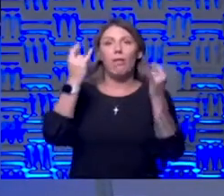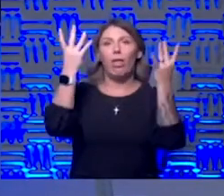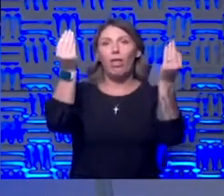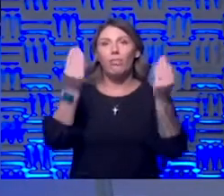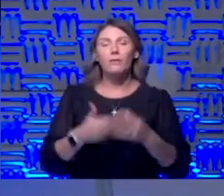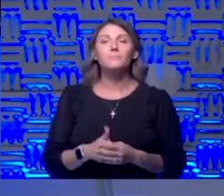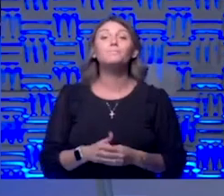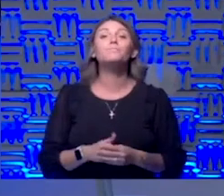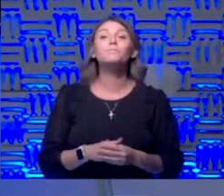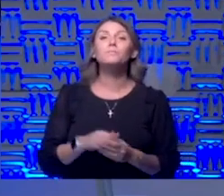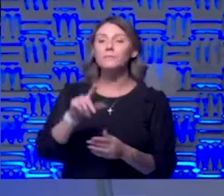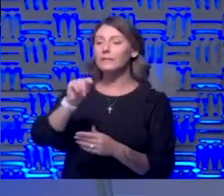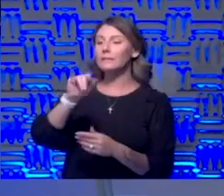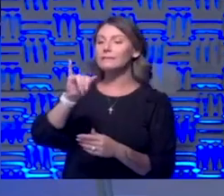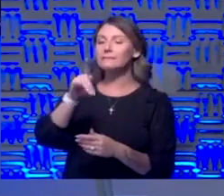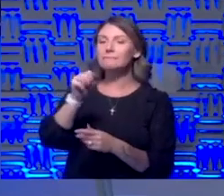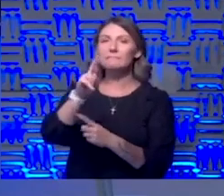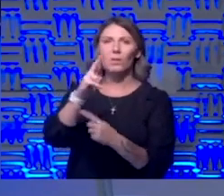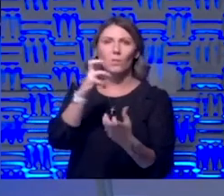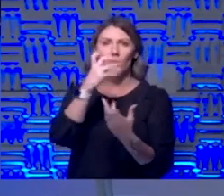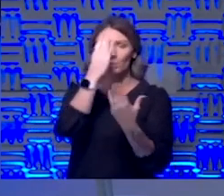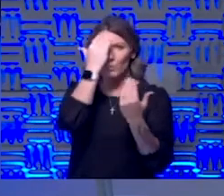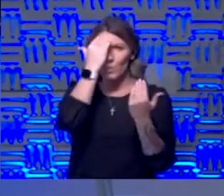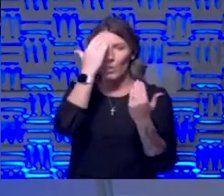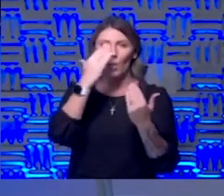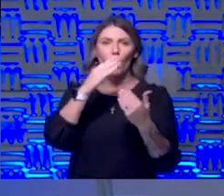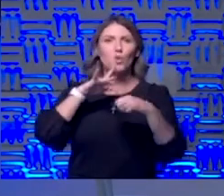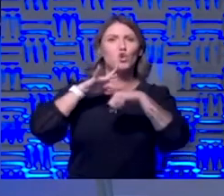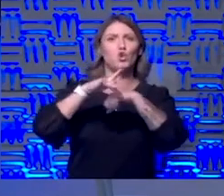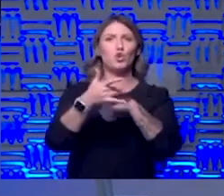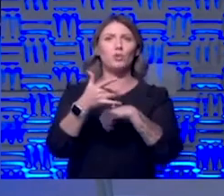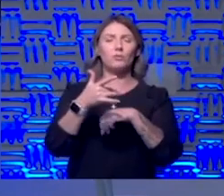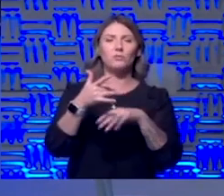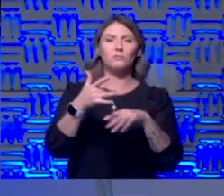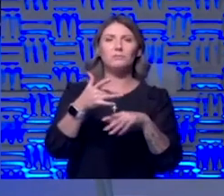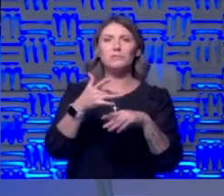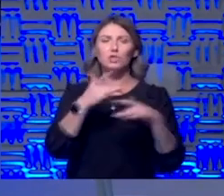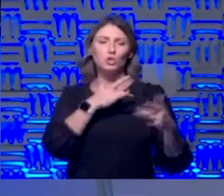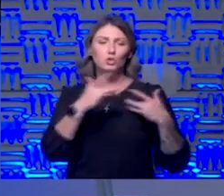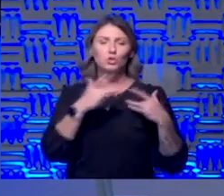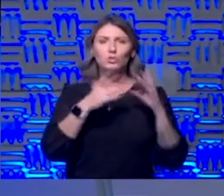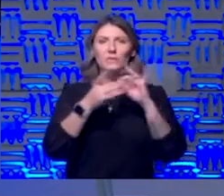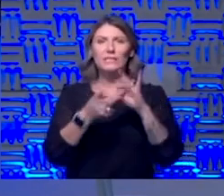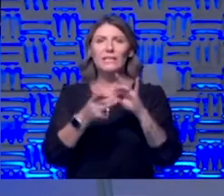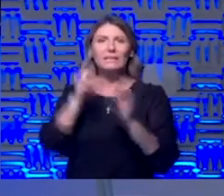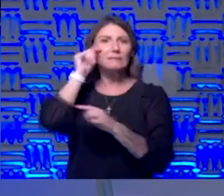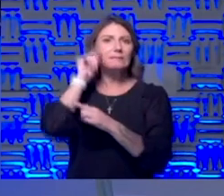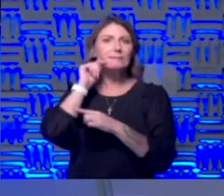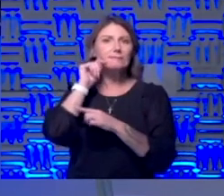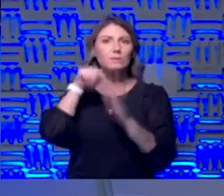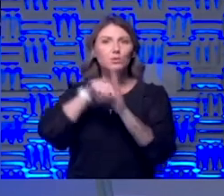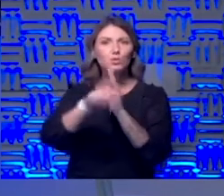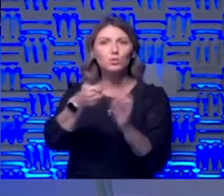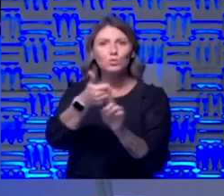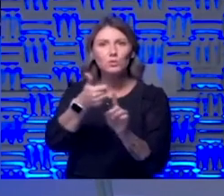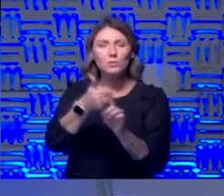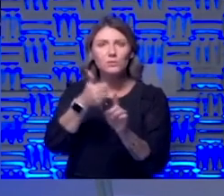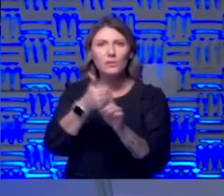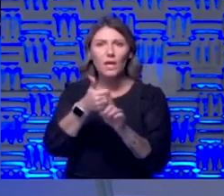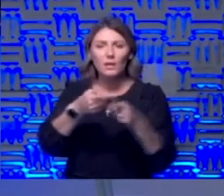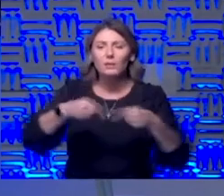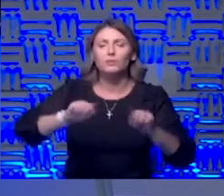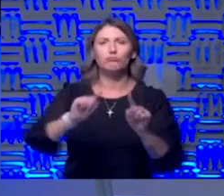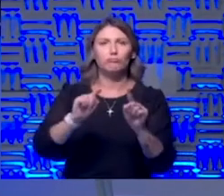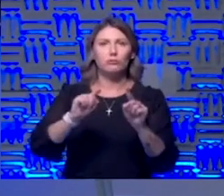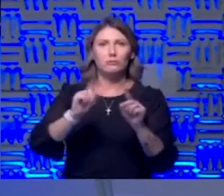yeah so taylor wants to know earlier there were concerns about teen suicide during the pandemic she's wondering where that is at and she's